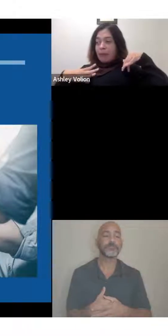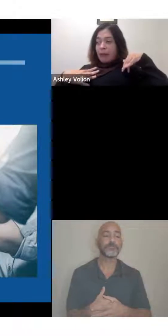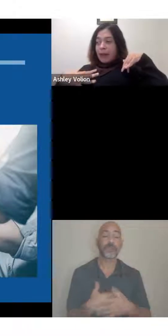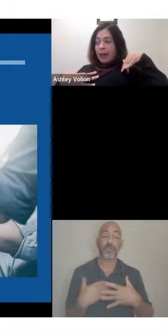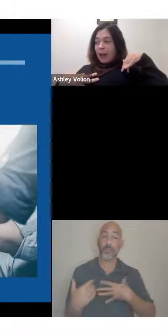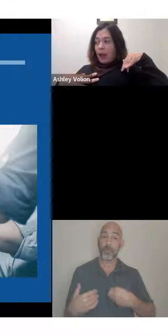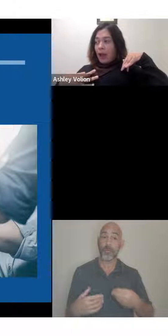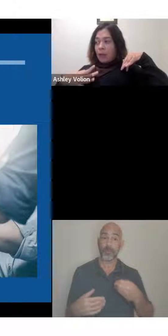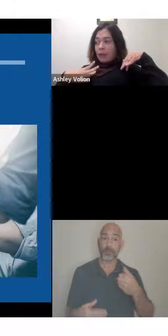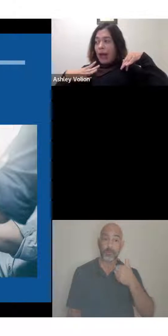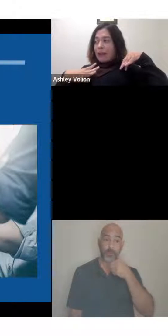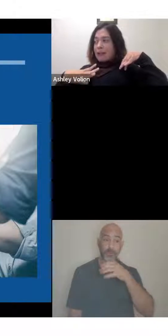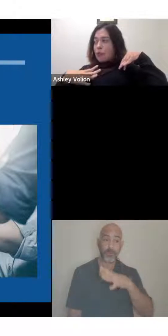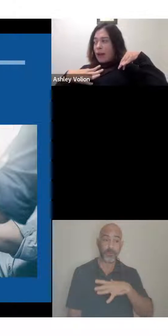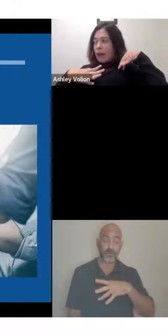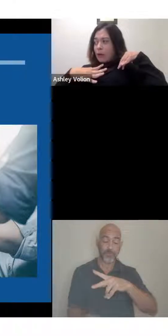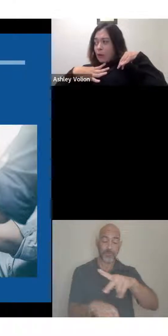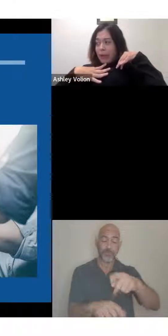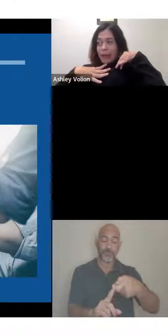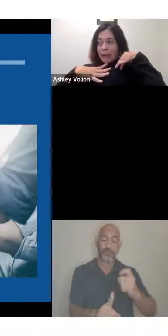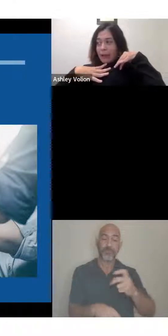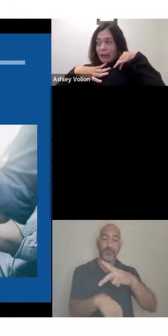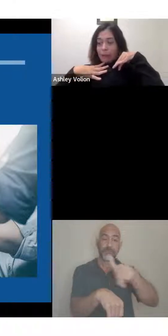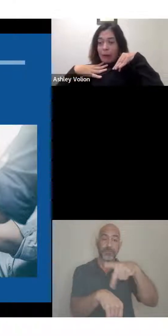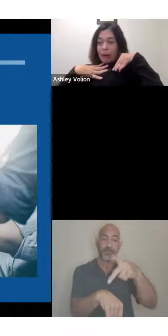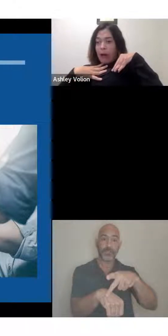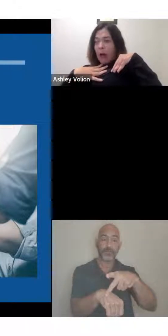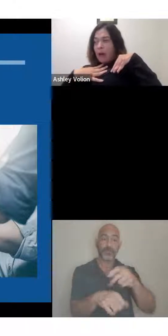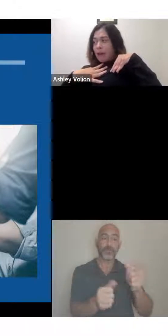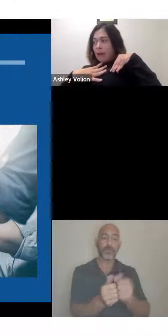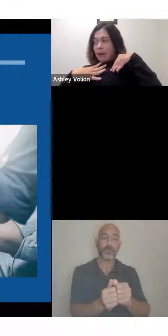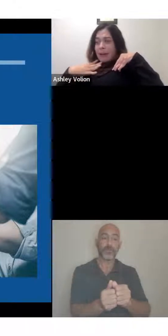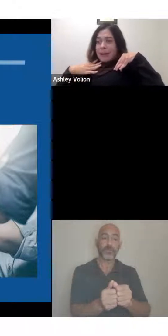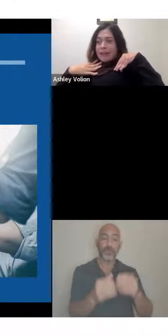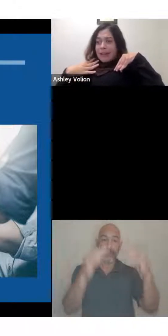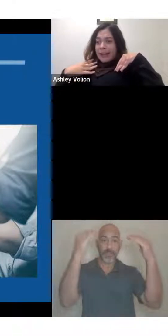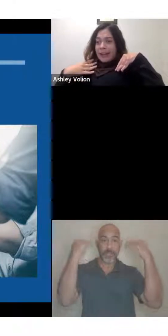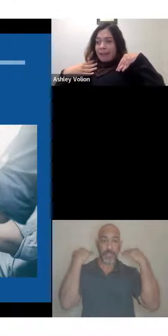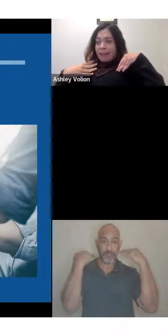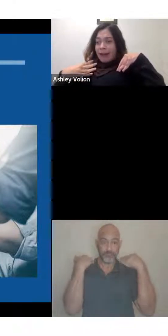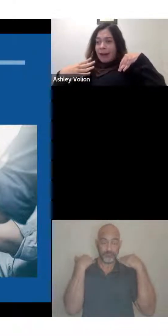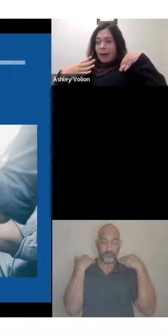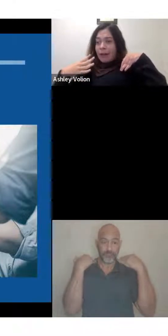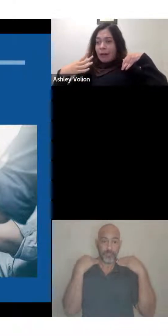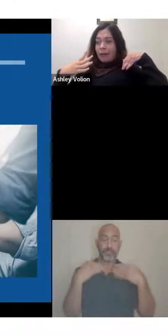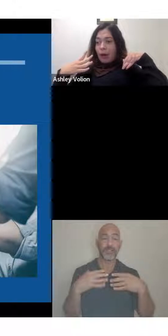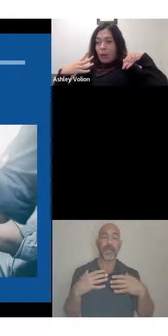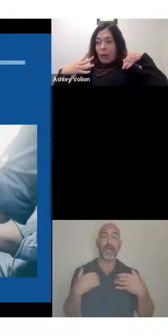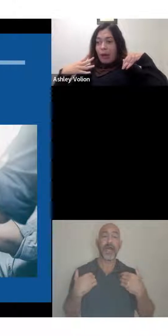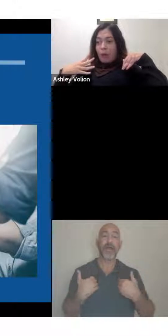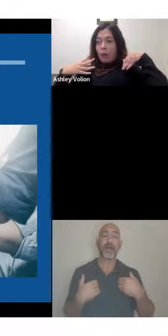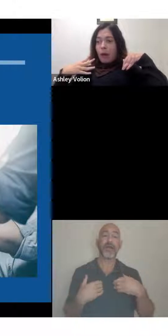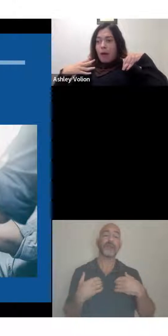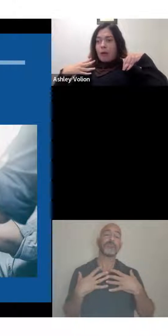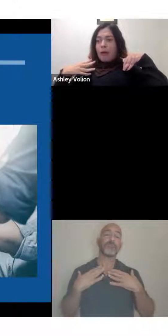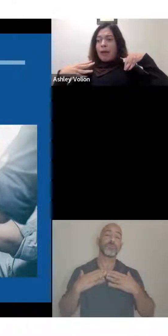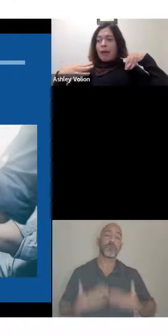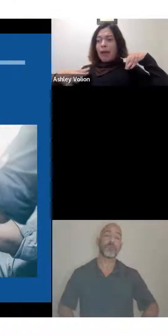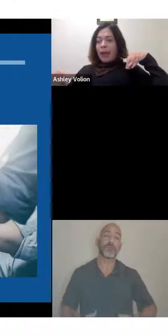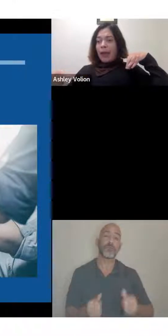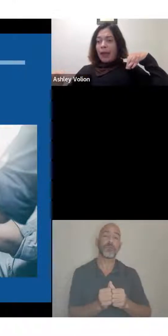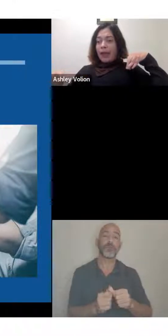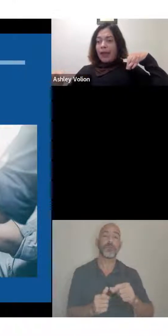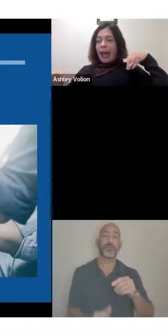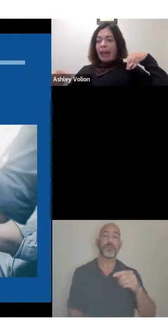And I'm wearing a black sweater with a brown collar sitting in front of a white wall.